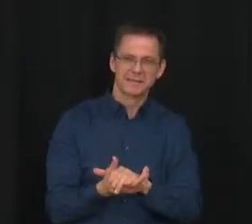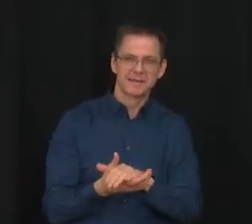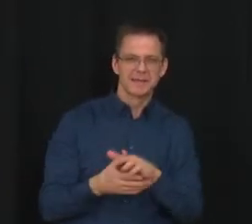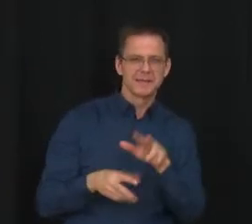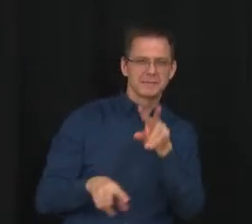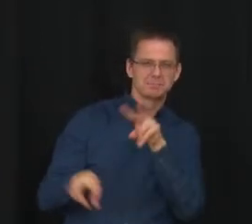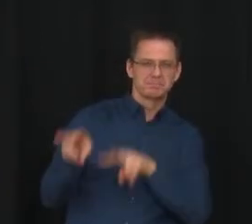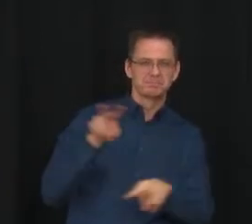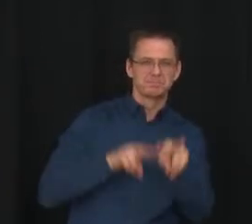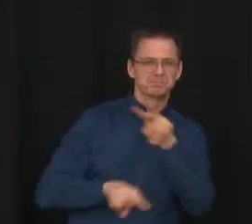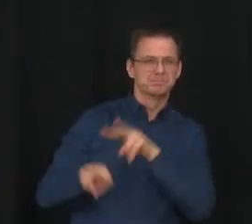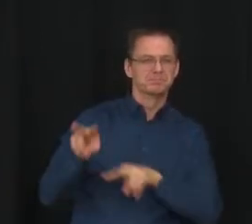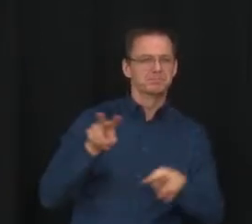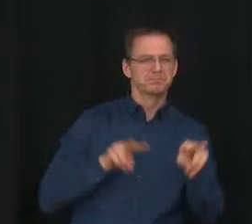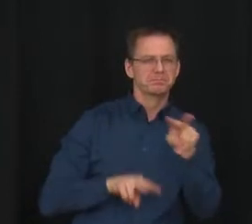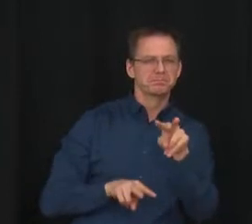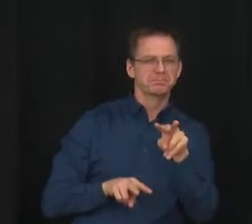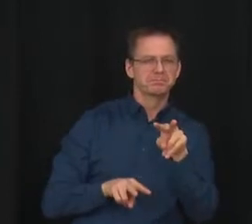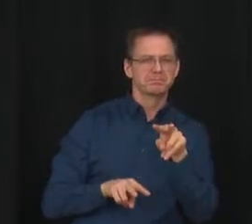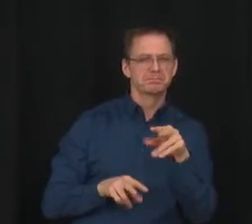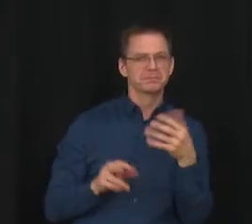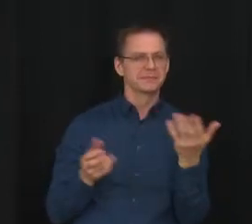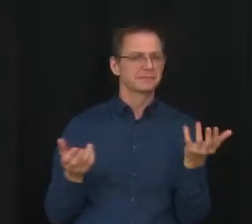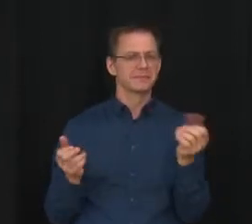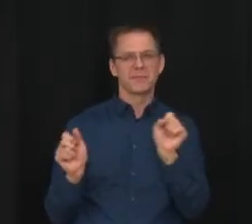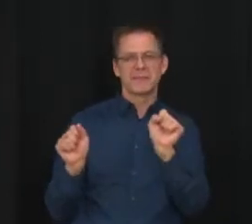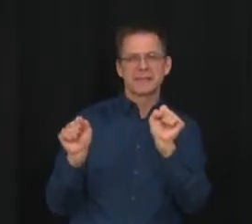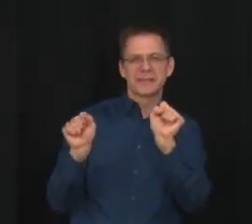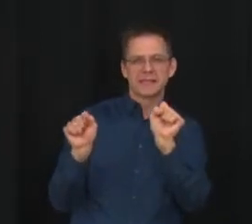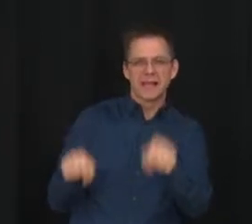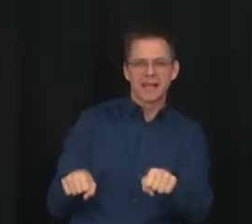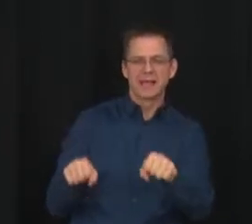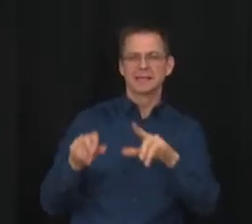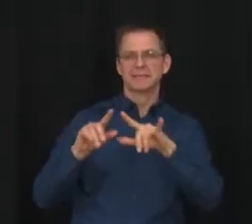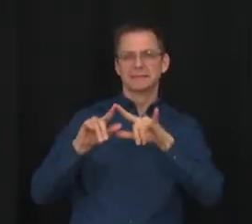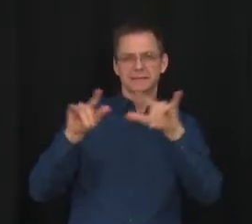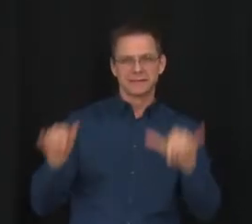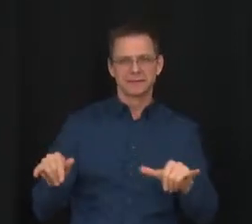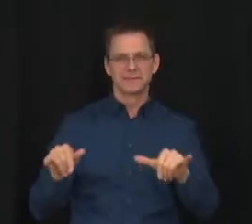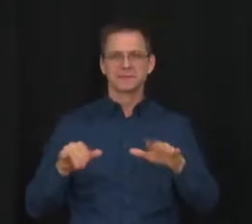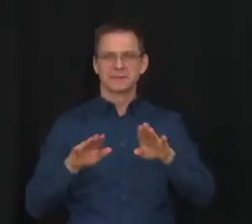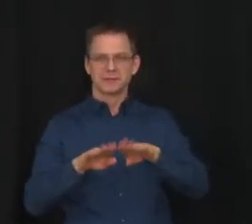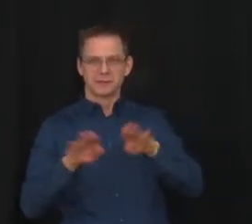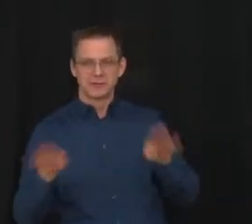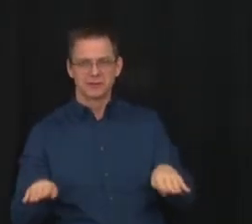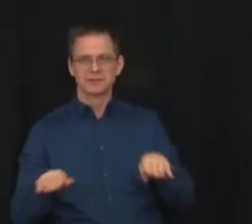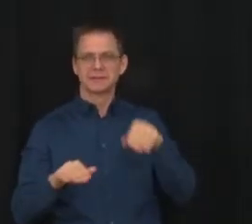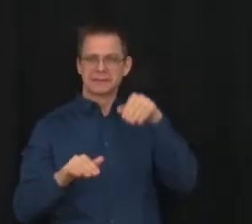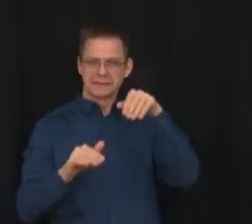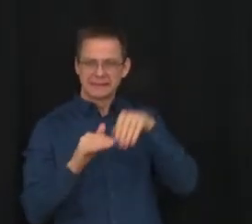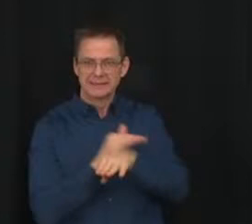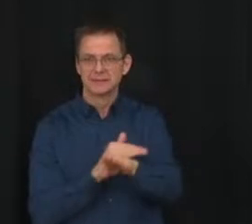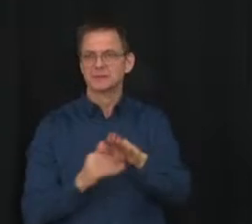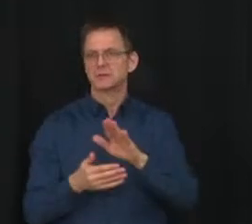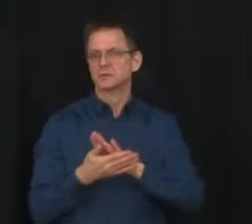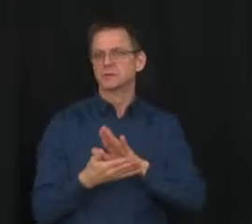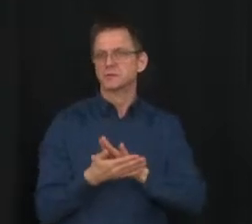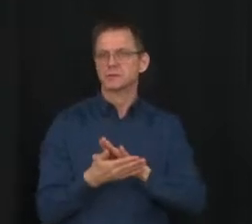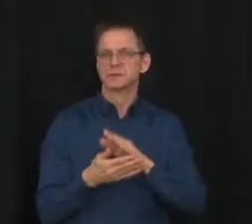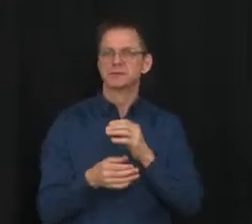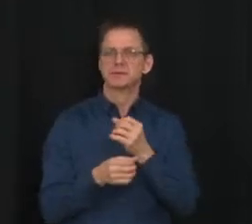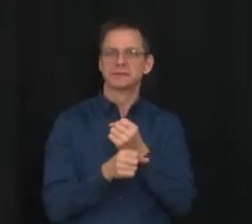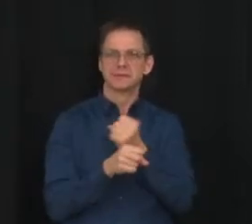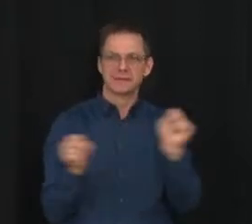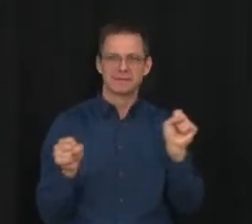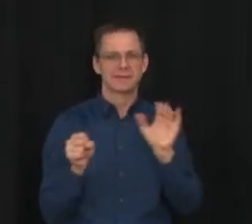intervene if there are significant local risks in some of the ways that Minister LaGrange has just mentioned would be the best balance because we